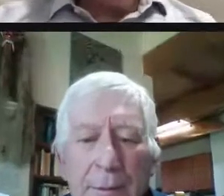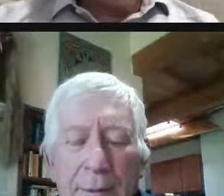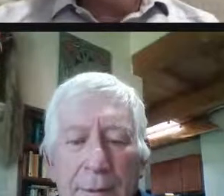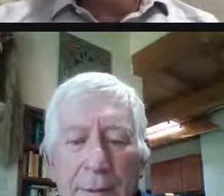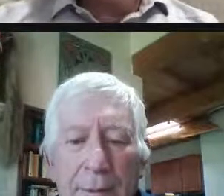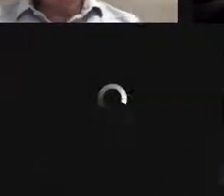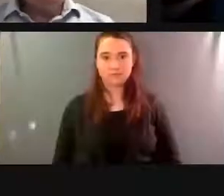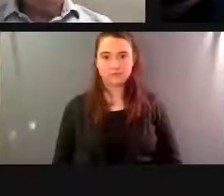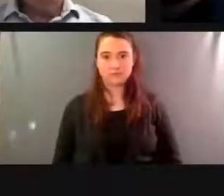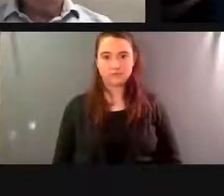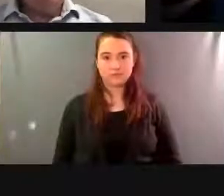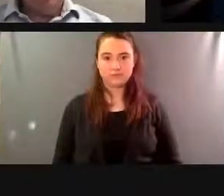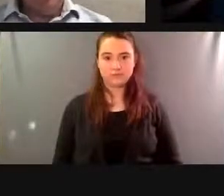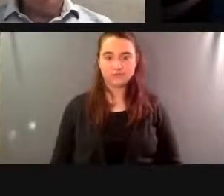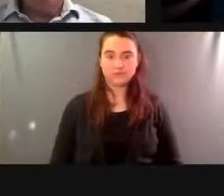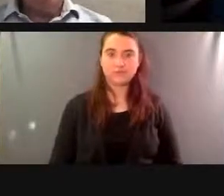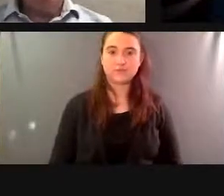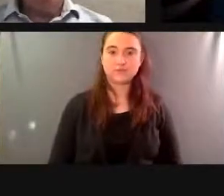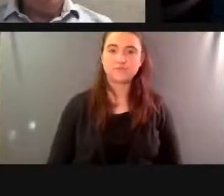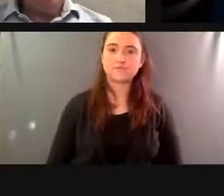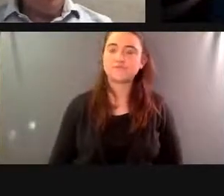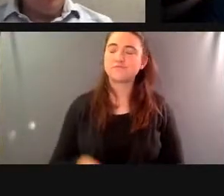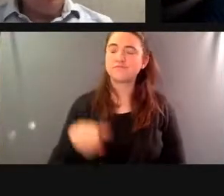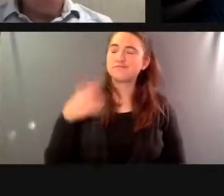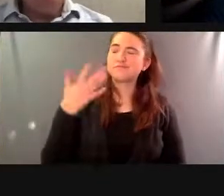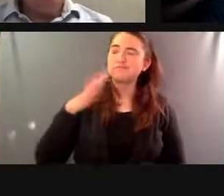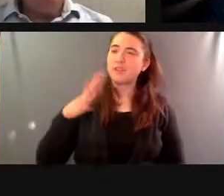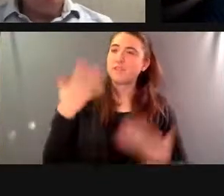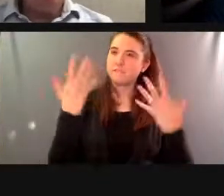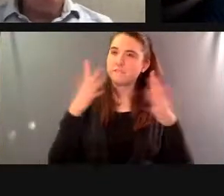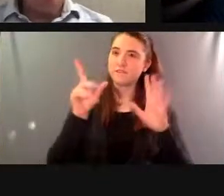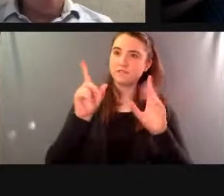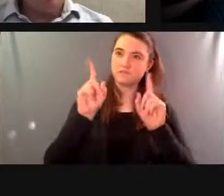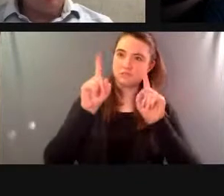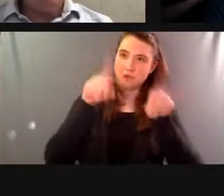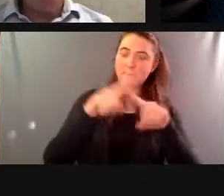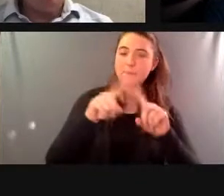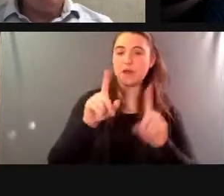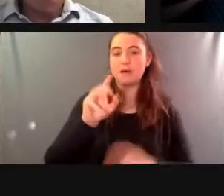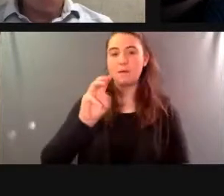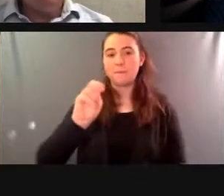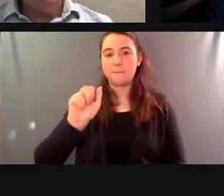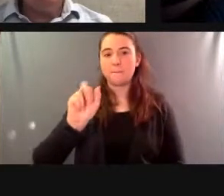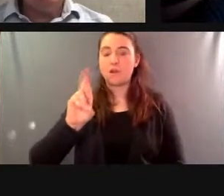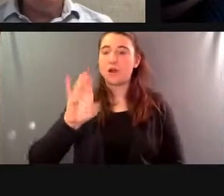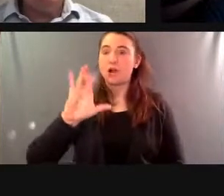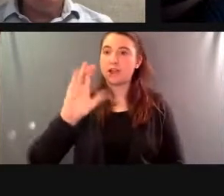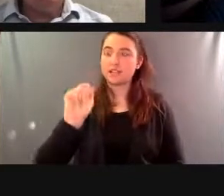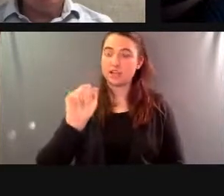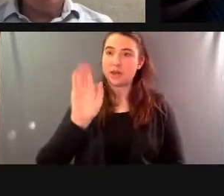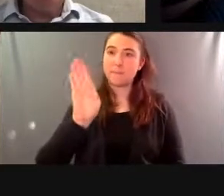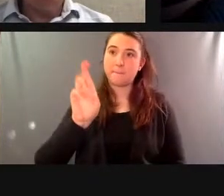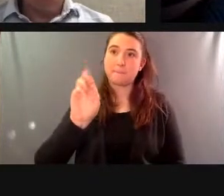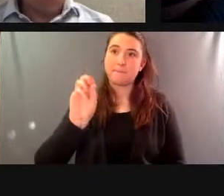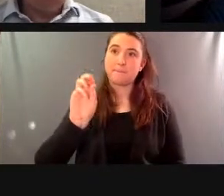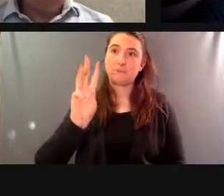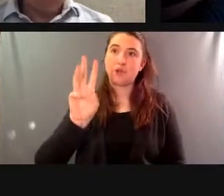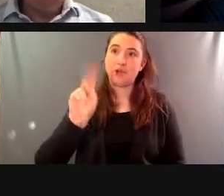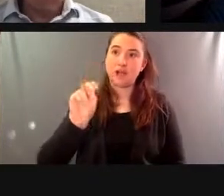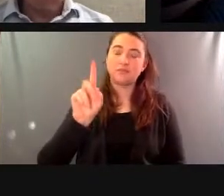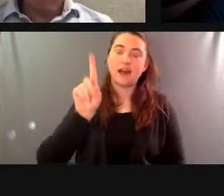um you sort of answered this but uh marcia brown asked what are your feelings about steve bannon